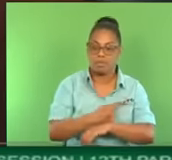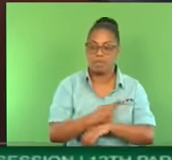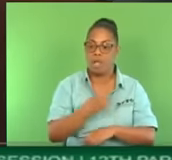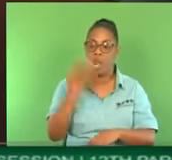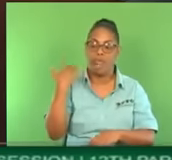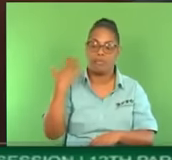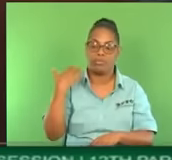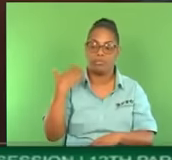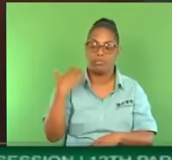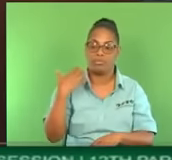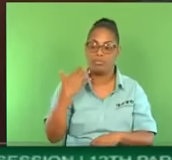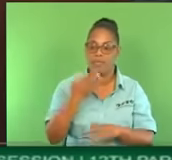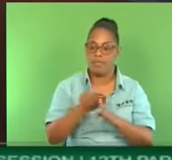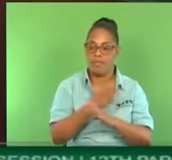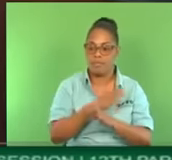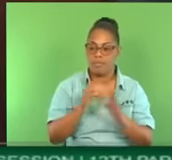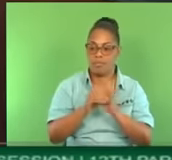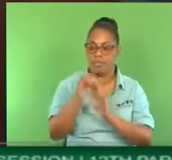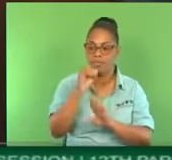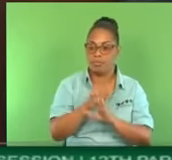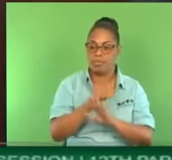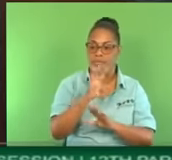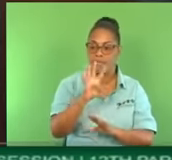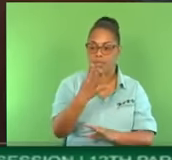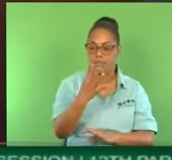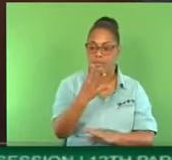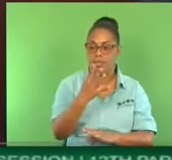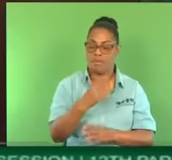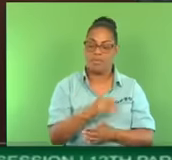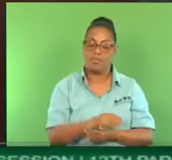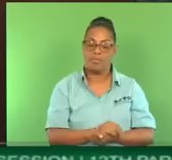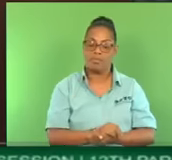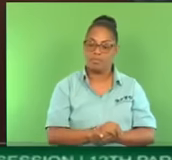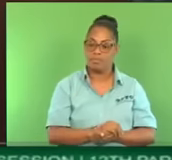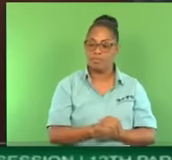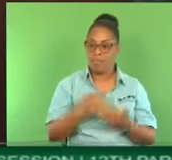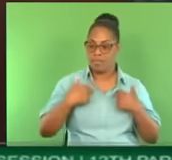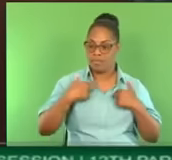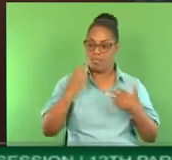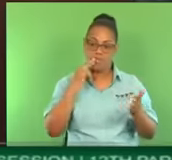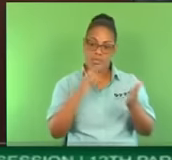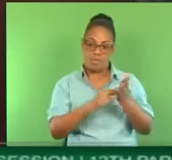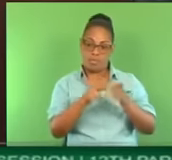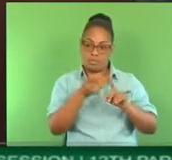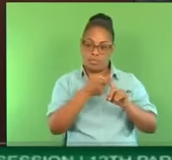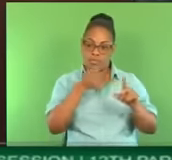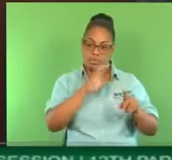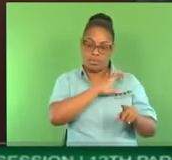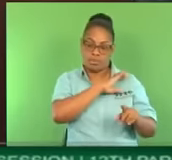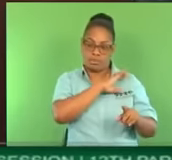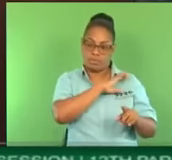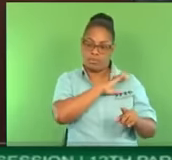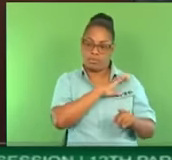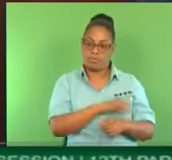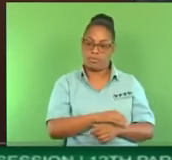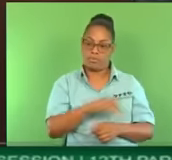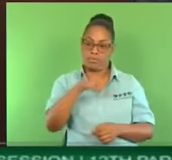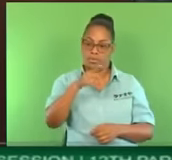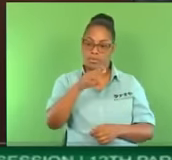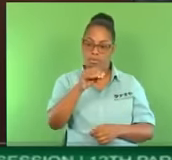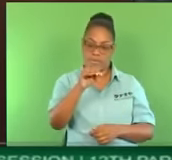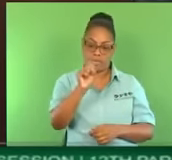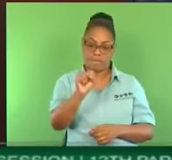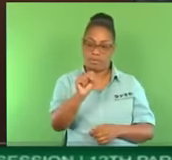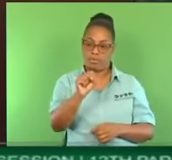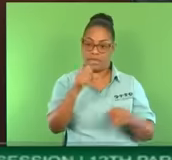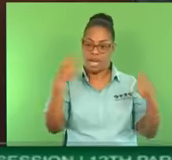4th, I have in my hand an intelligence brief from the Toronto Tobago Police Service, Porter Spain Gang and Intel Unit, and